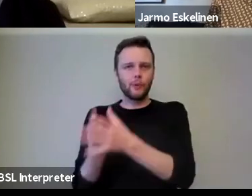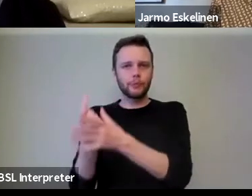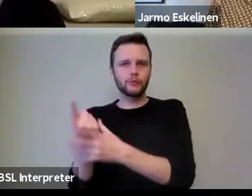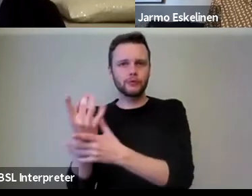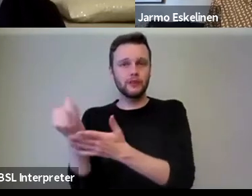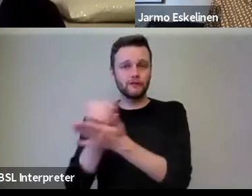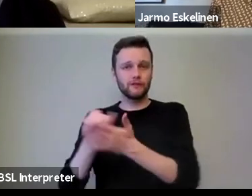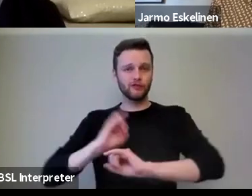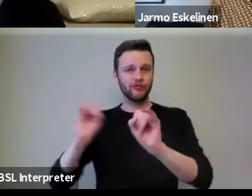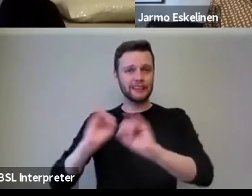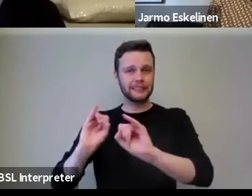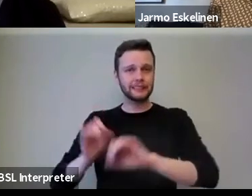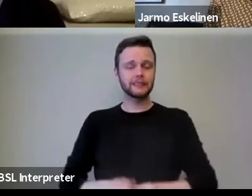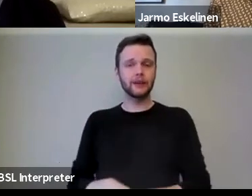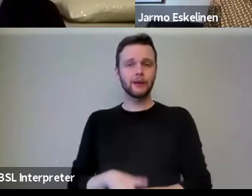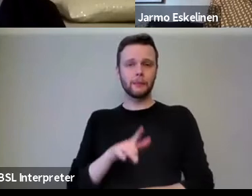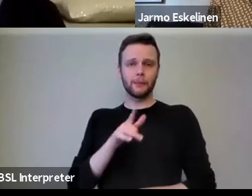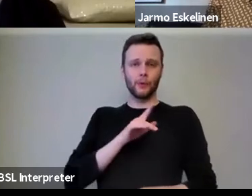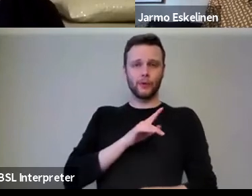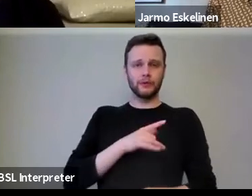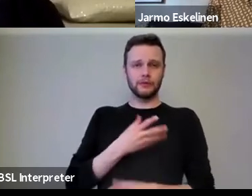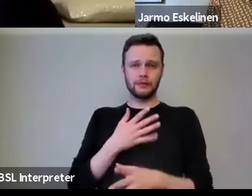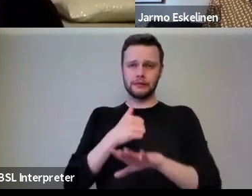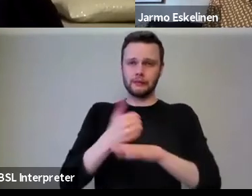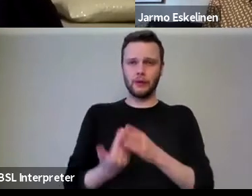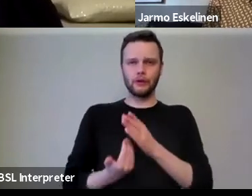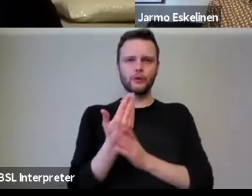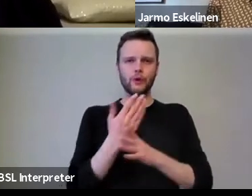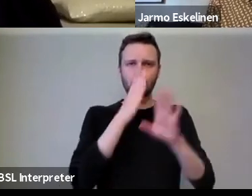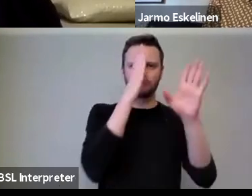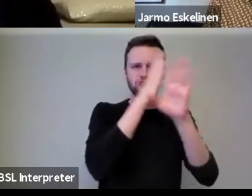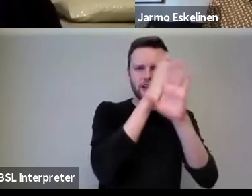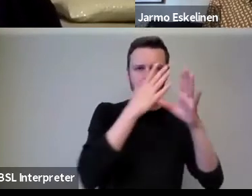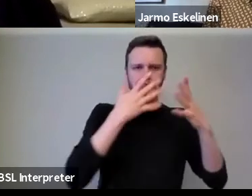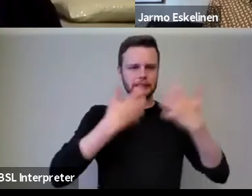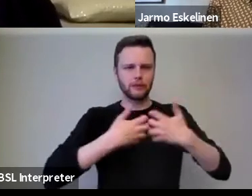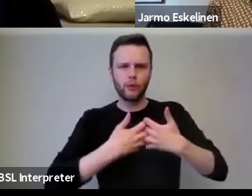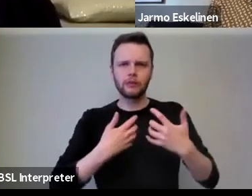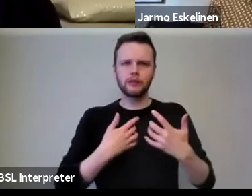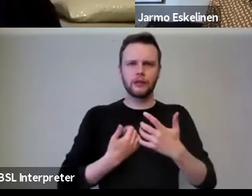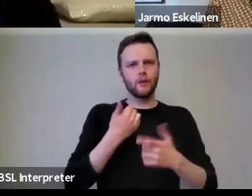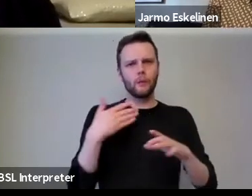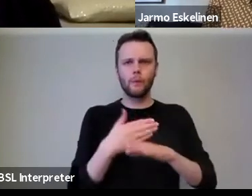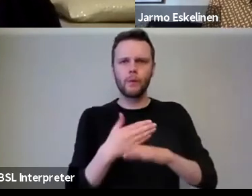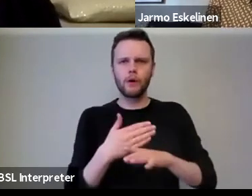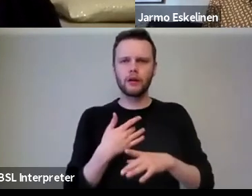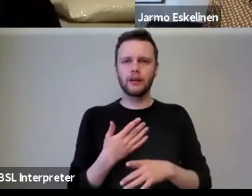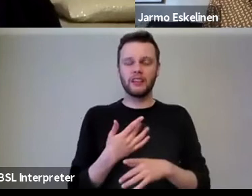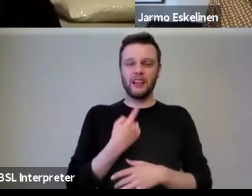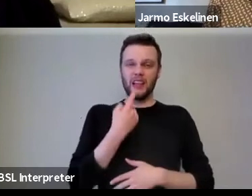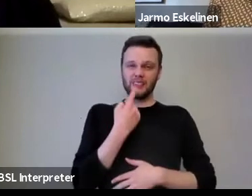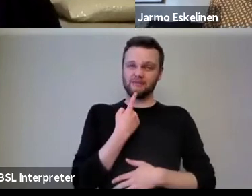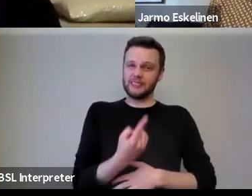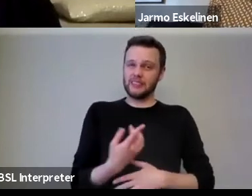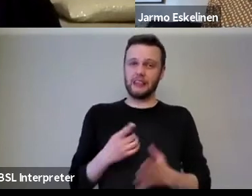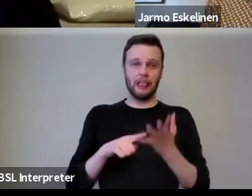by implementing new privacy infringing technologies, and ways of working. And fair to say, I don't think